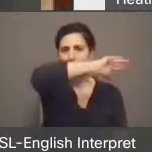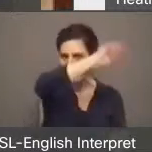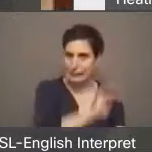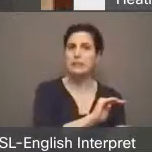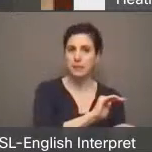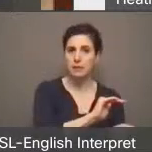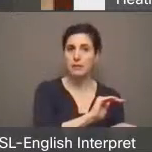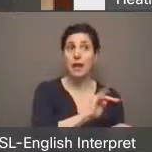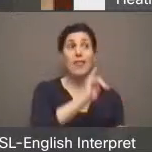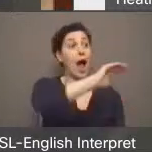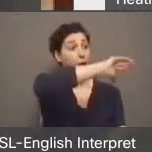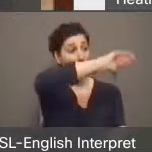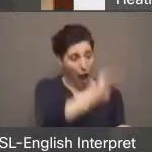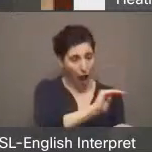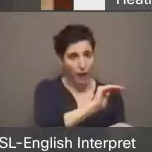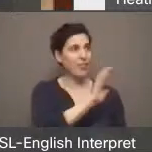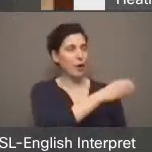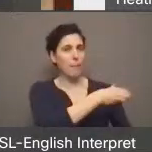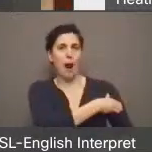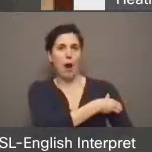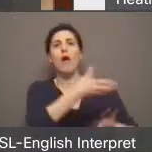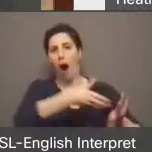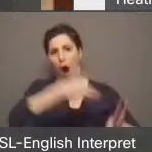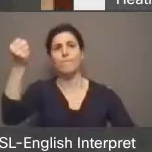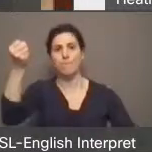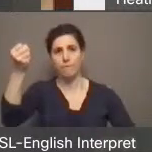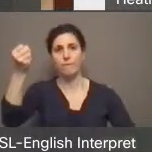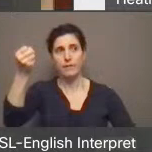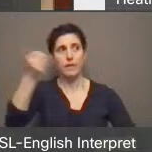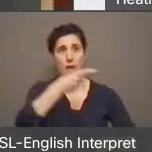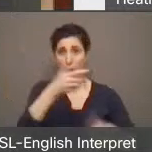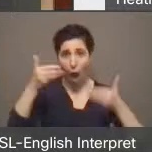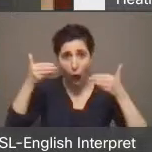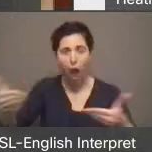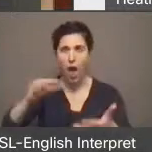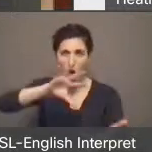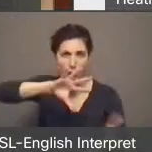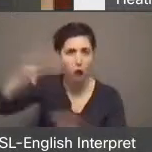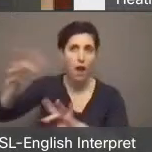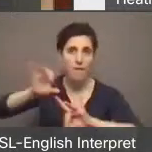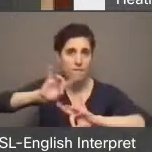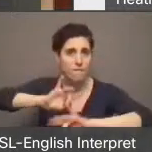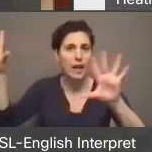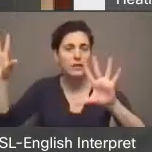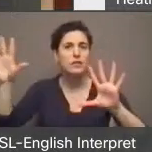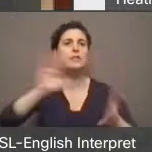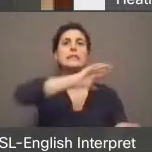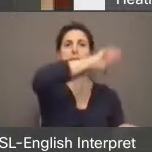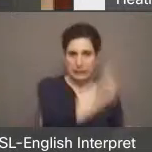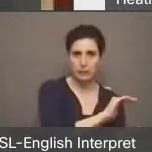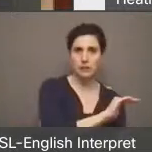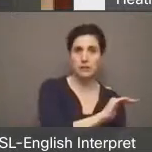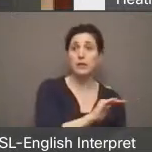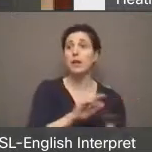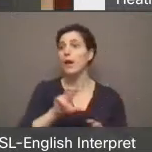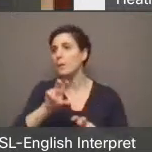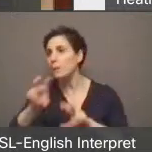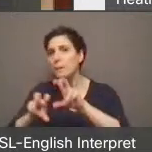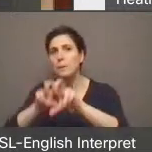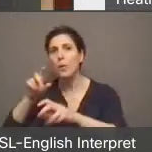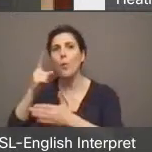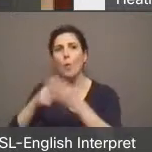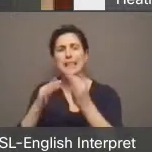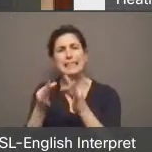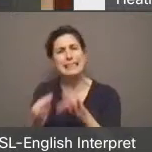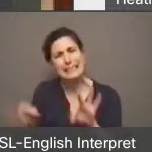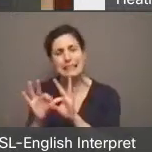away the power that the police use to commit violence and to properly fund the services that actually matter instead. And I'll finish by saying